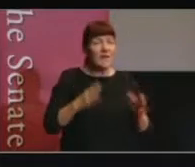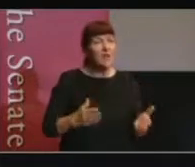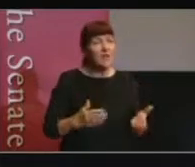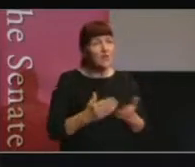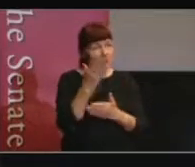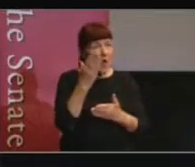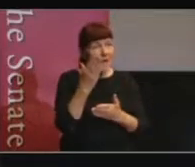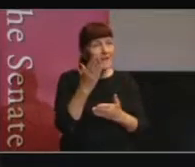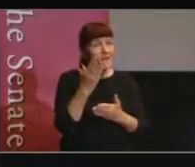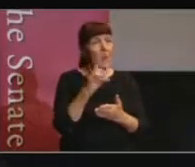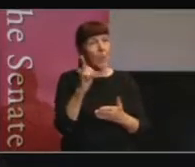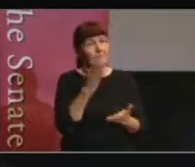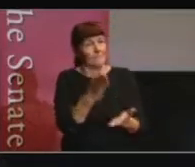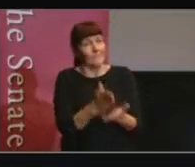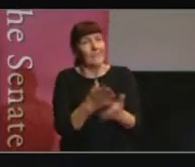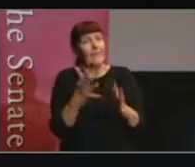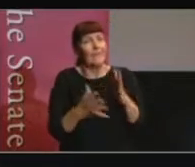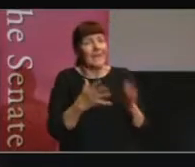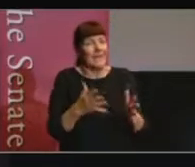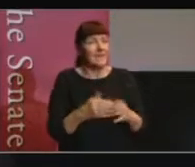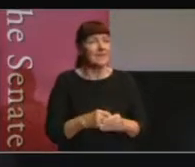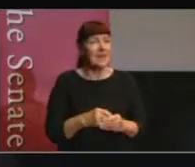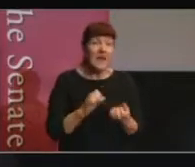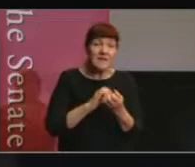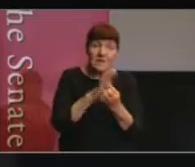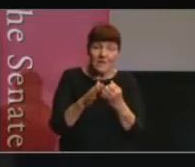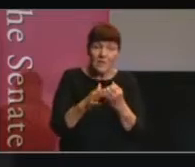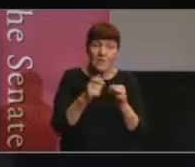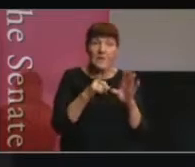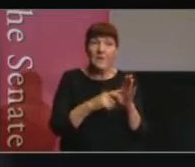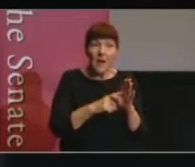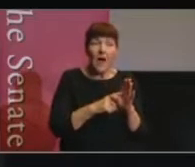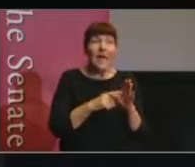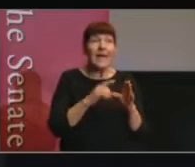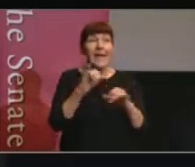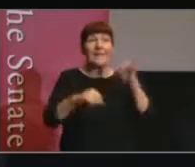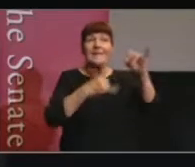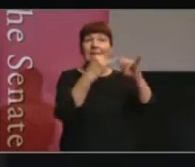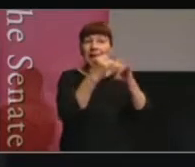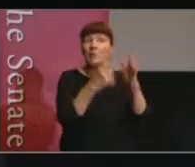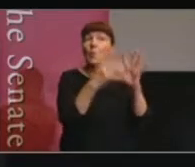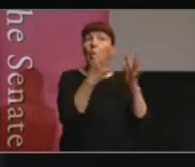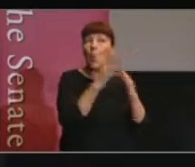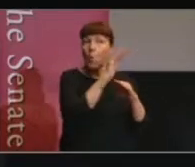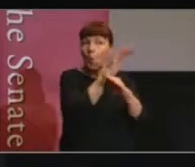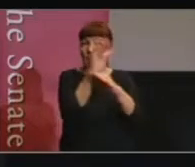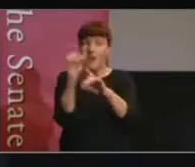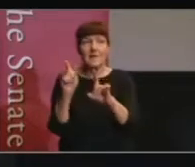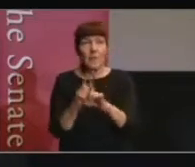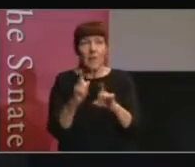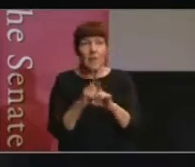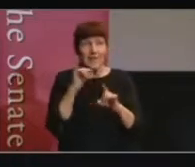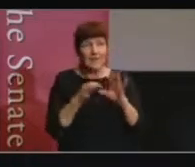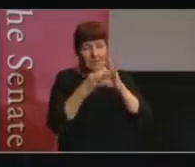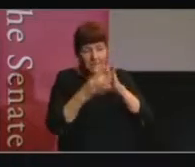ideas is. And it's influenced by international law, but it's something deeper about our parliamentary